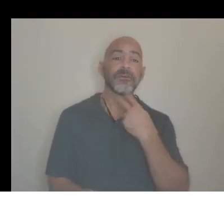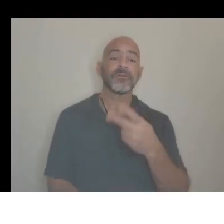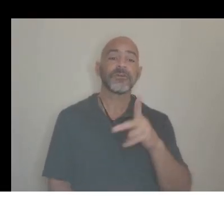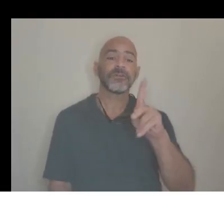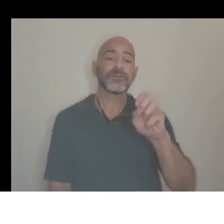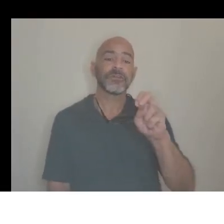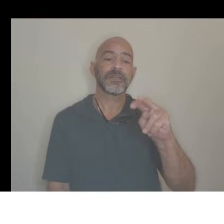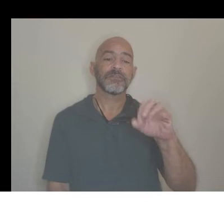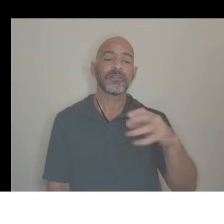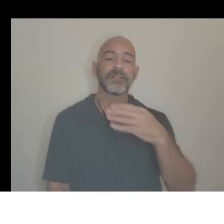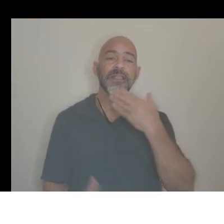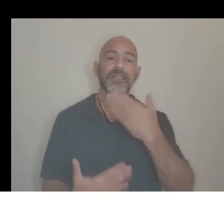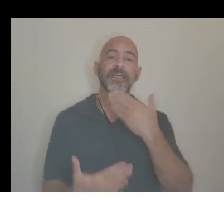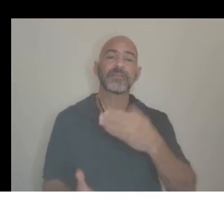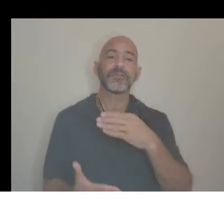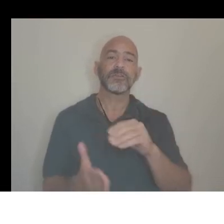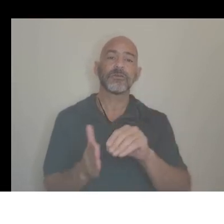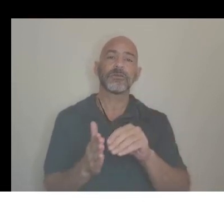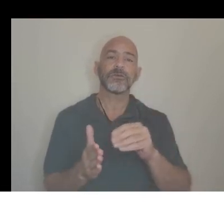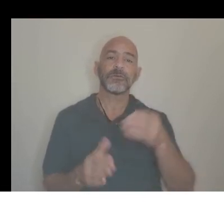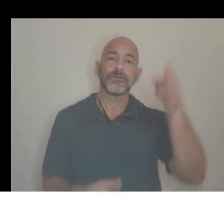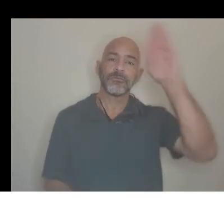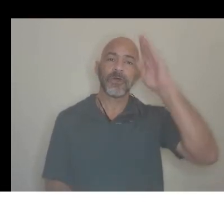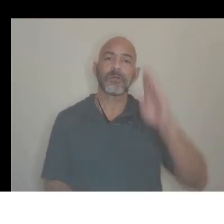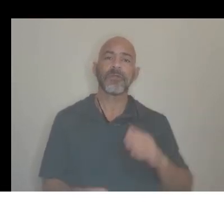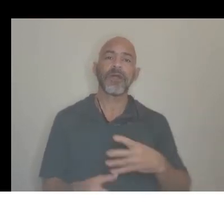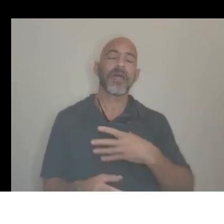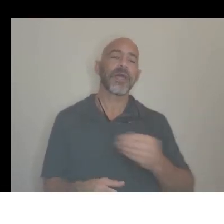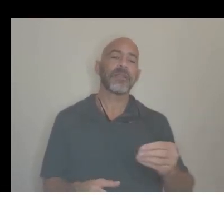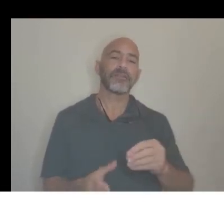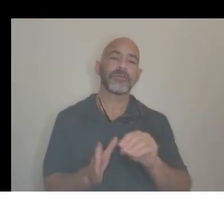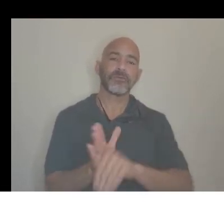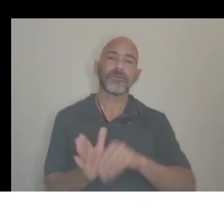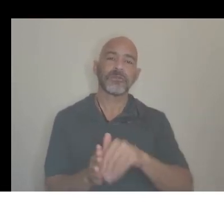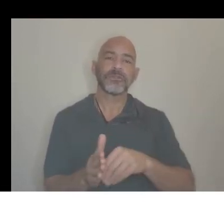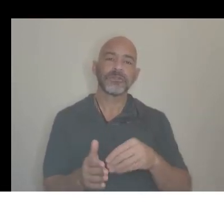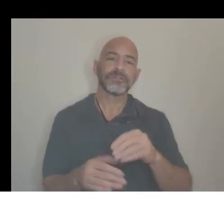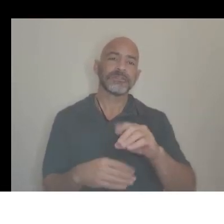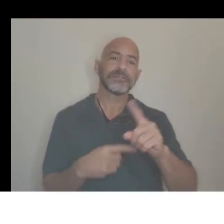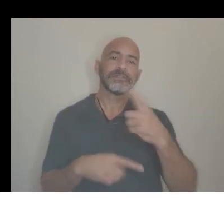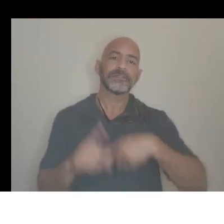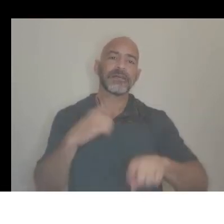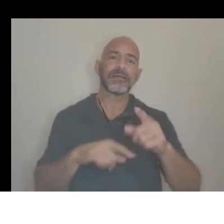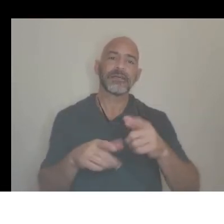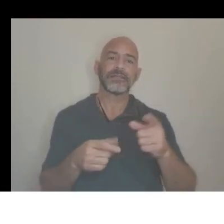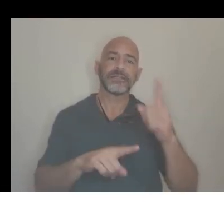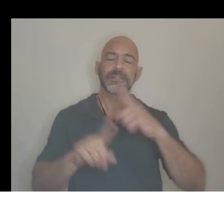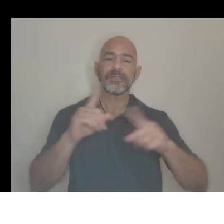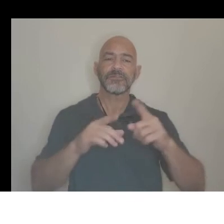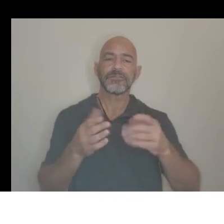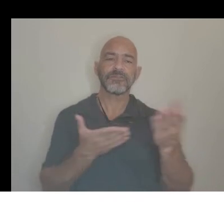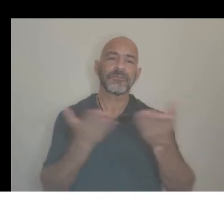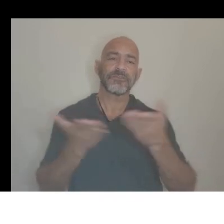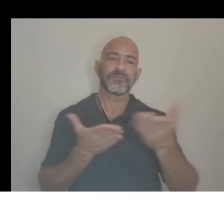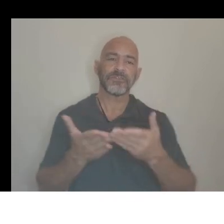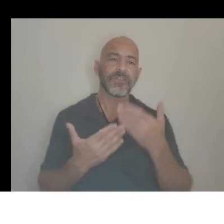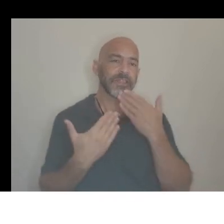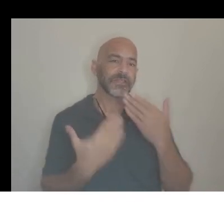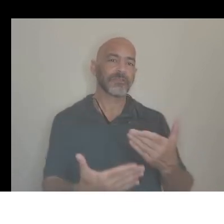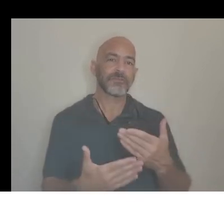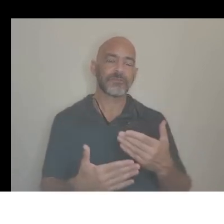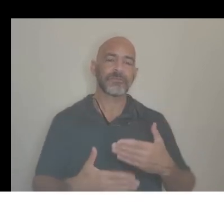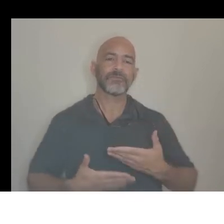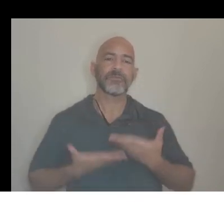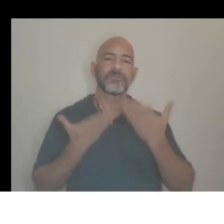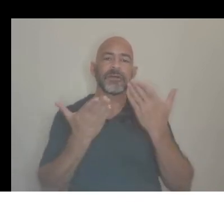Orleans Sign Language Services for your interpretation, for your providing ASL interpretation. And please feel free